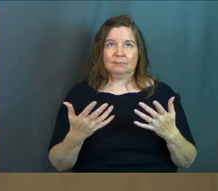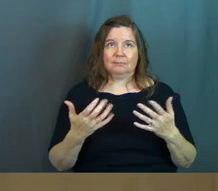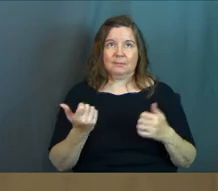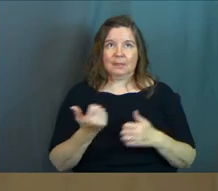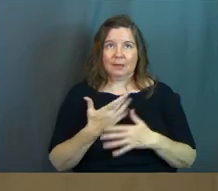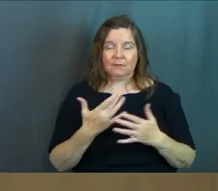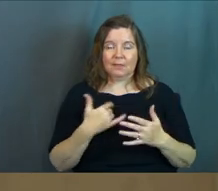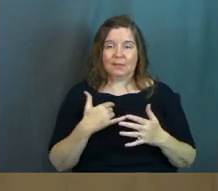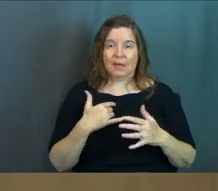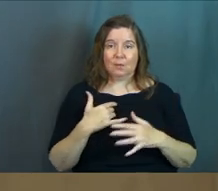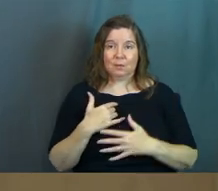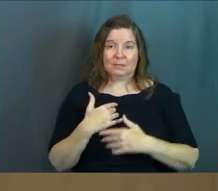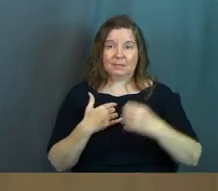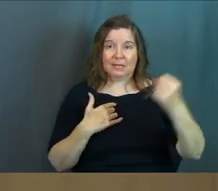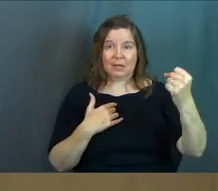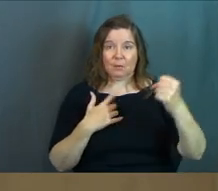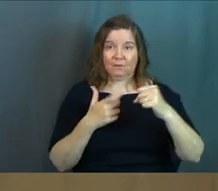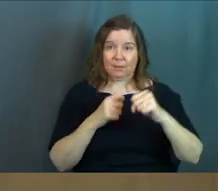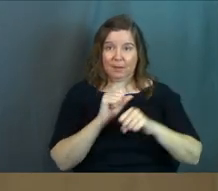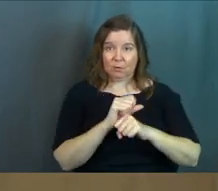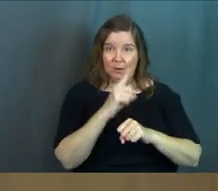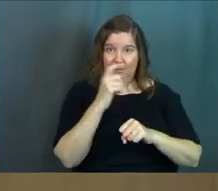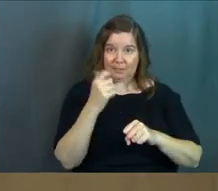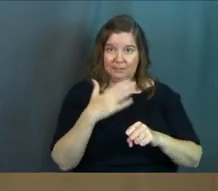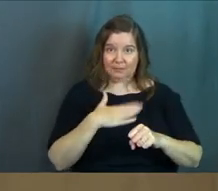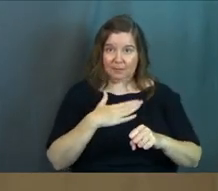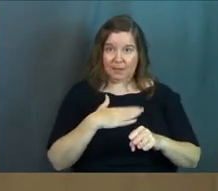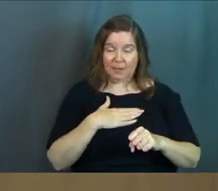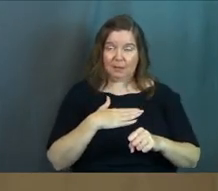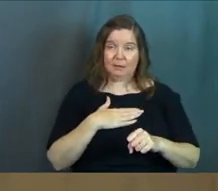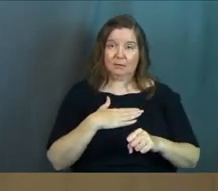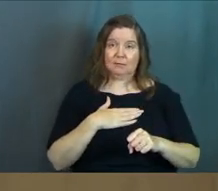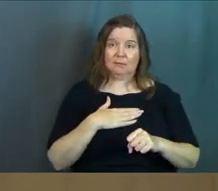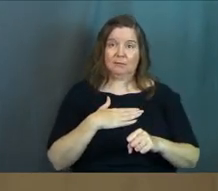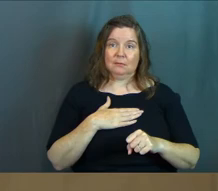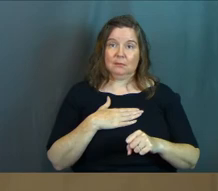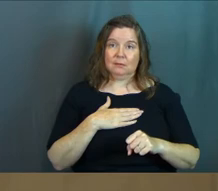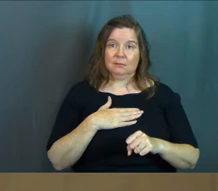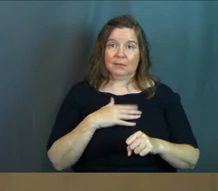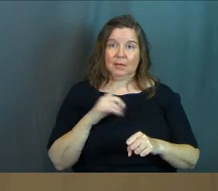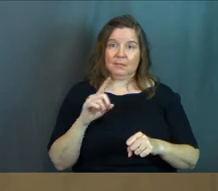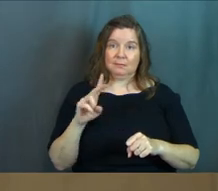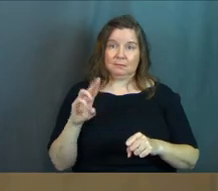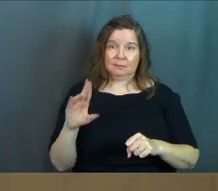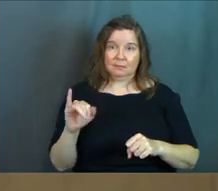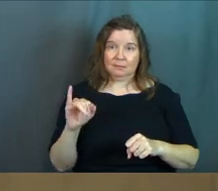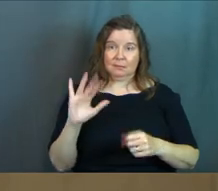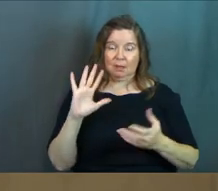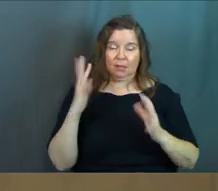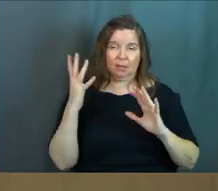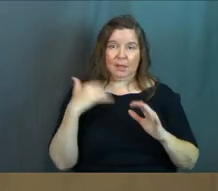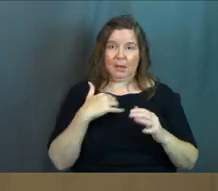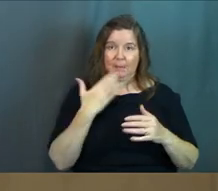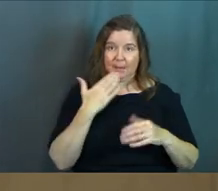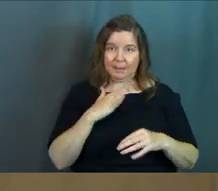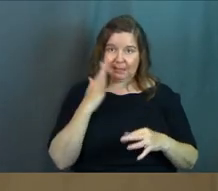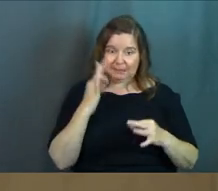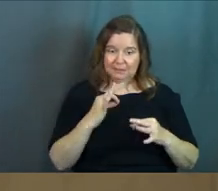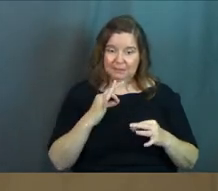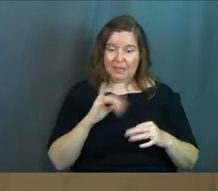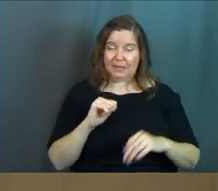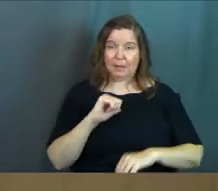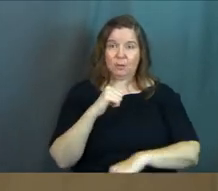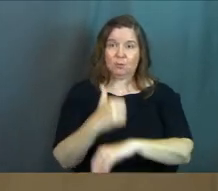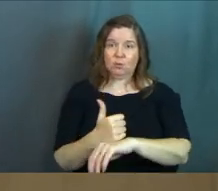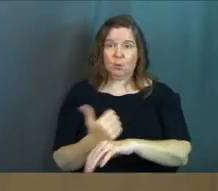Everything that was taken away from me in my career because of my mishap and my poor decision has been